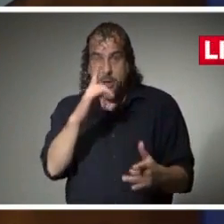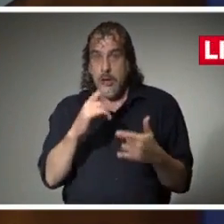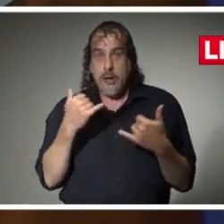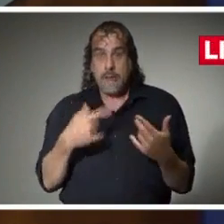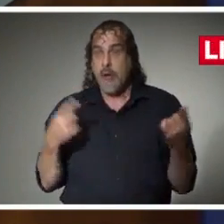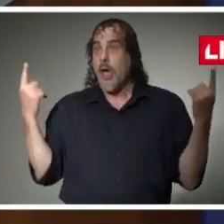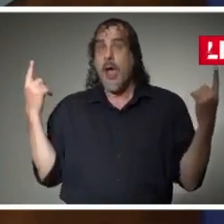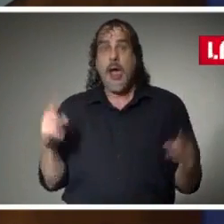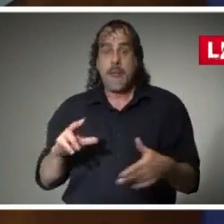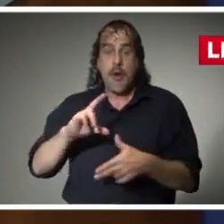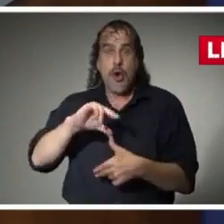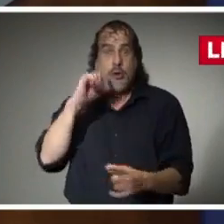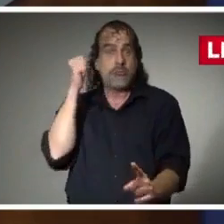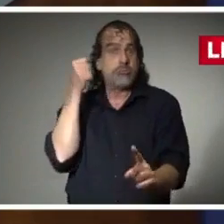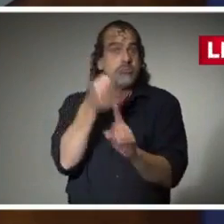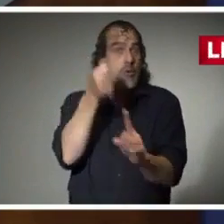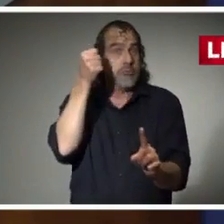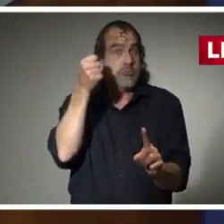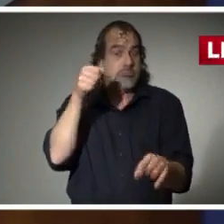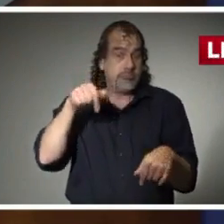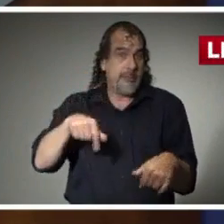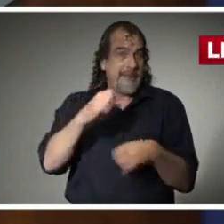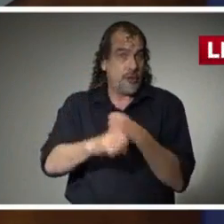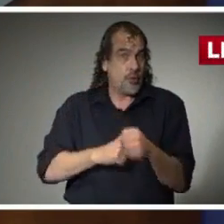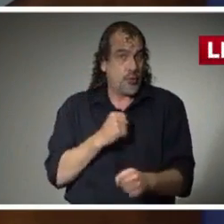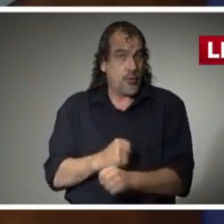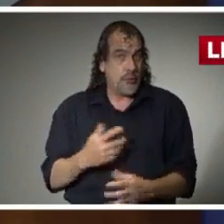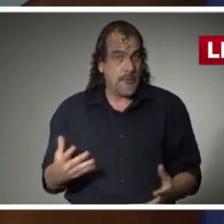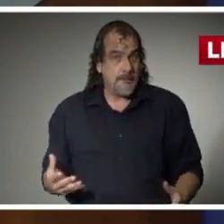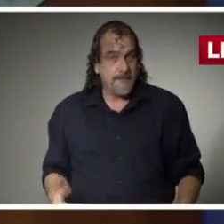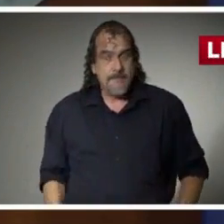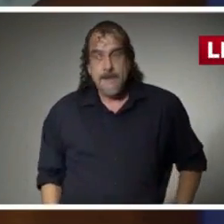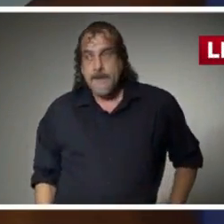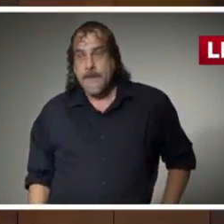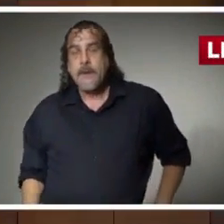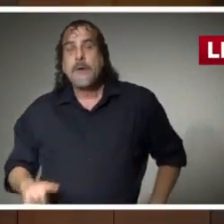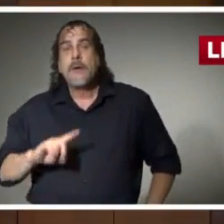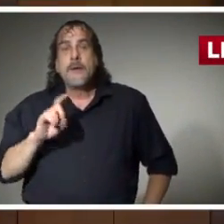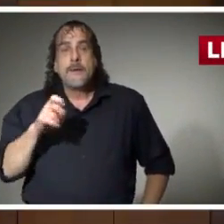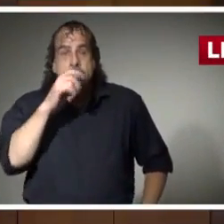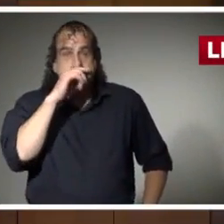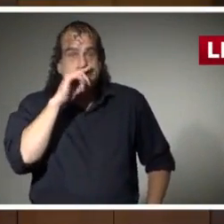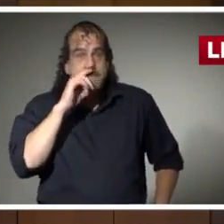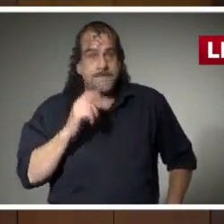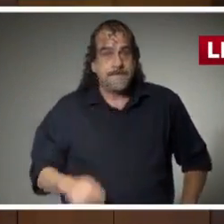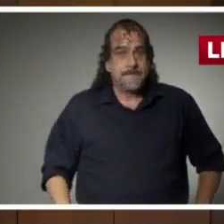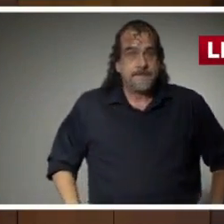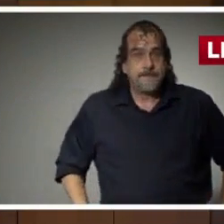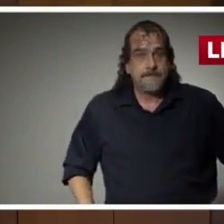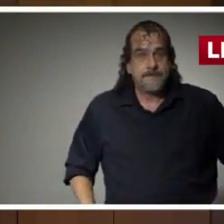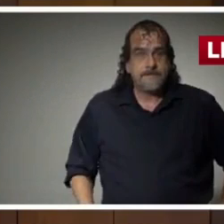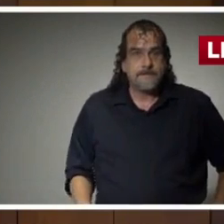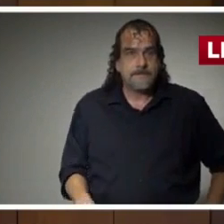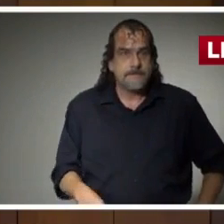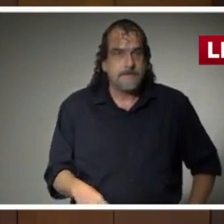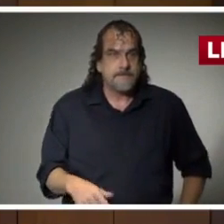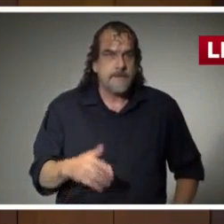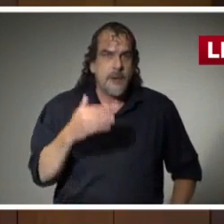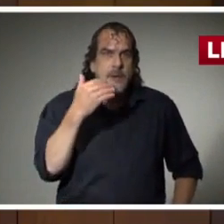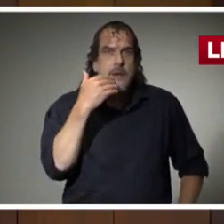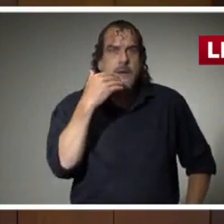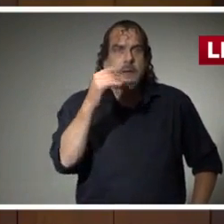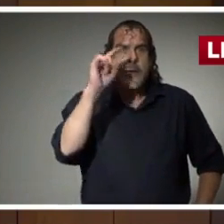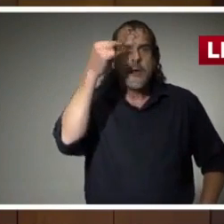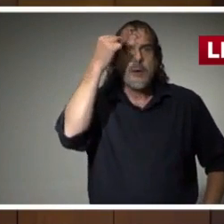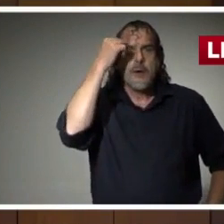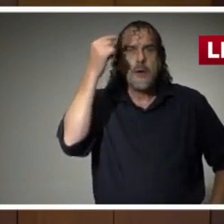hurricane hits in 2020. Questions? Yes, sir. Thank you, Governor. I'd like to go